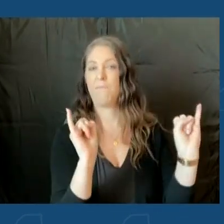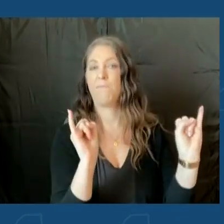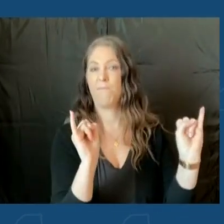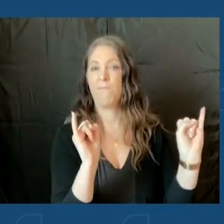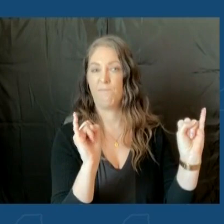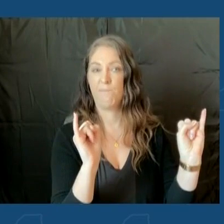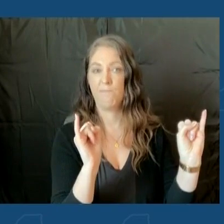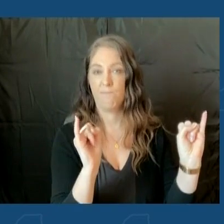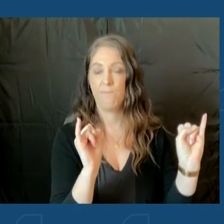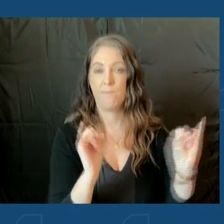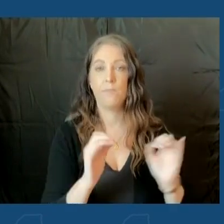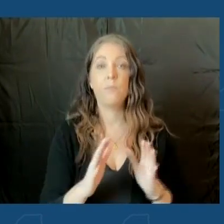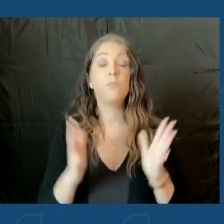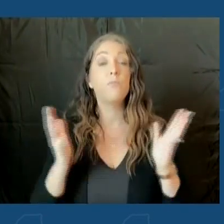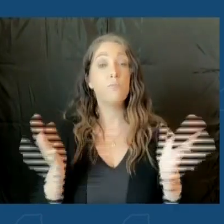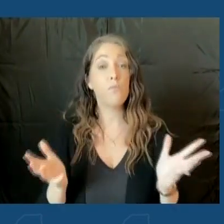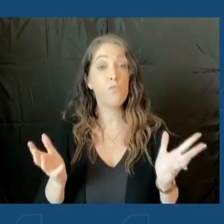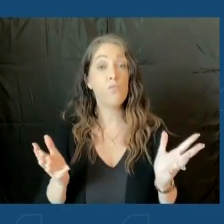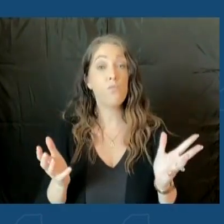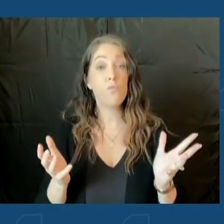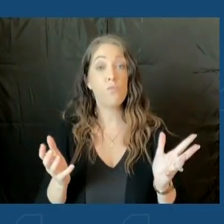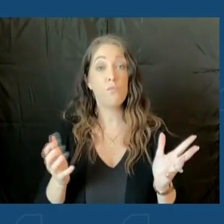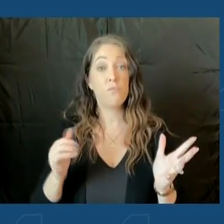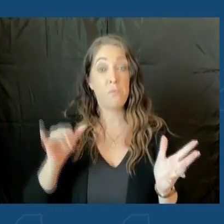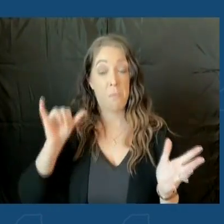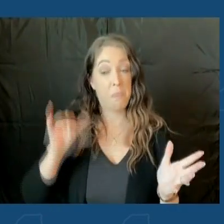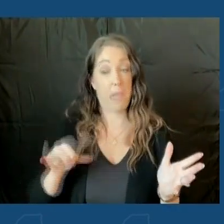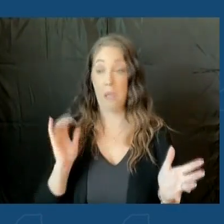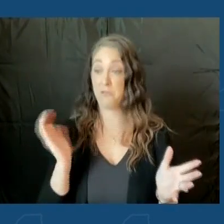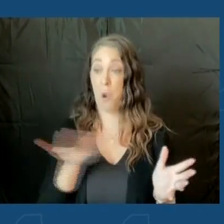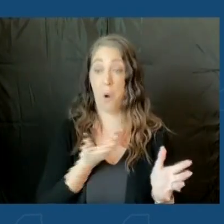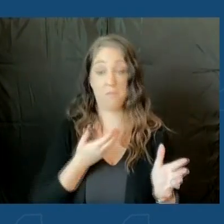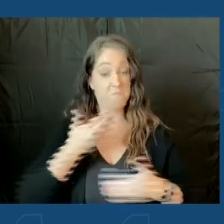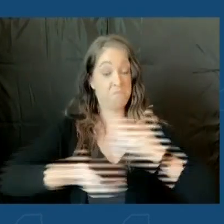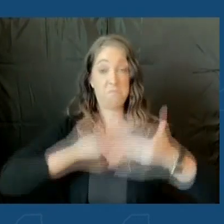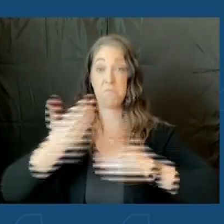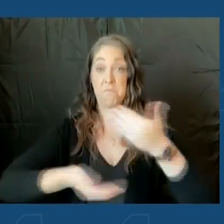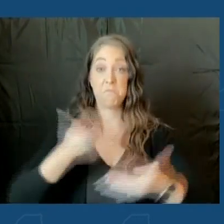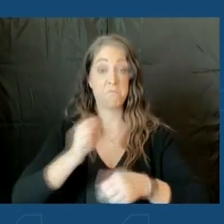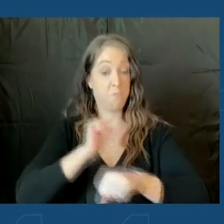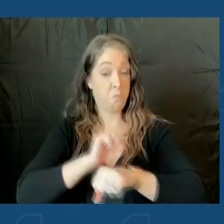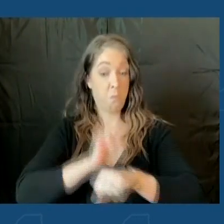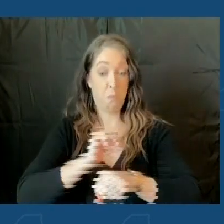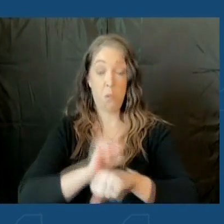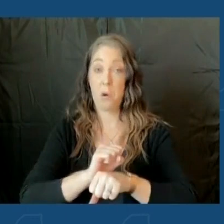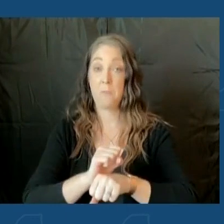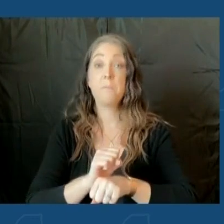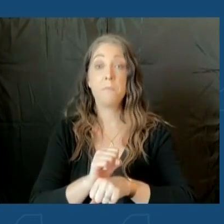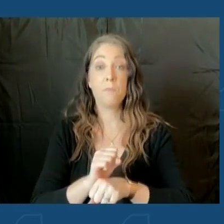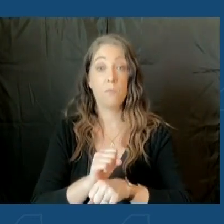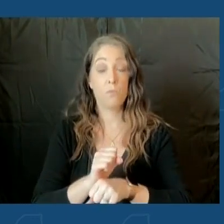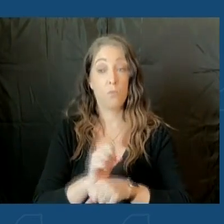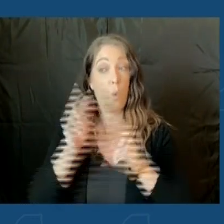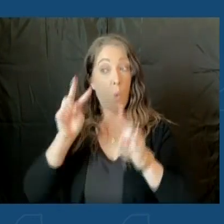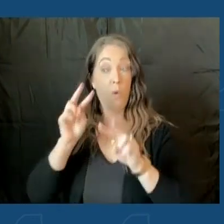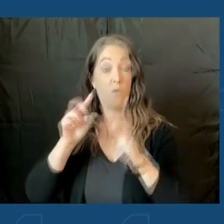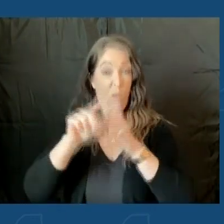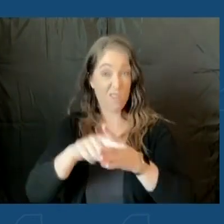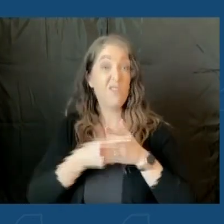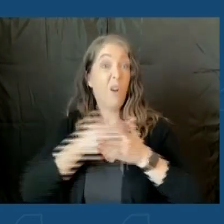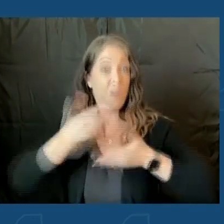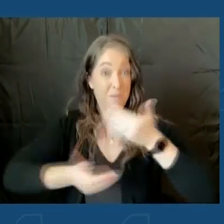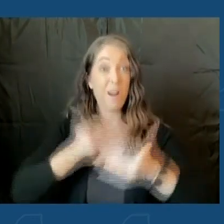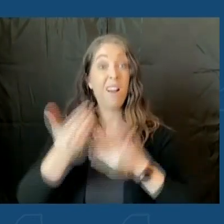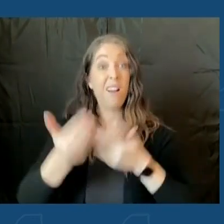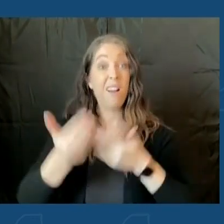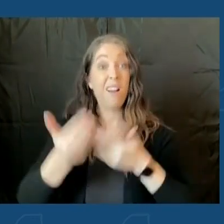So that's what we're working on. We're very much looking forward to starting that process. I believe it's an important one.